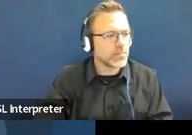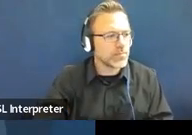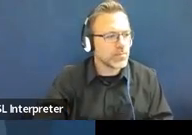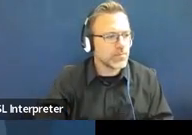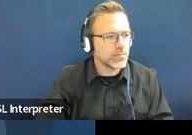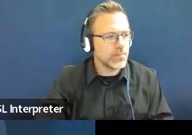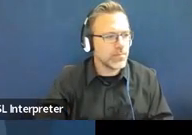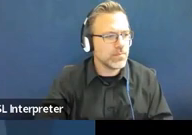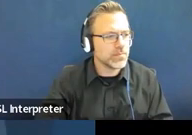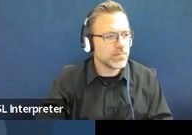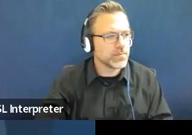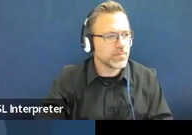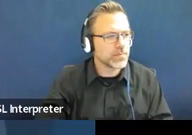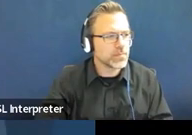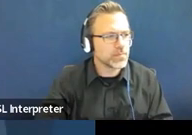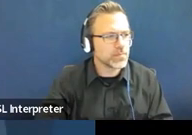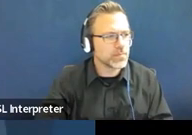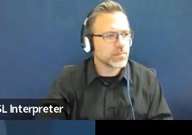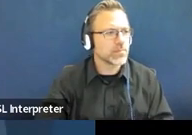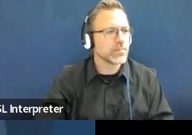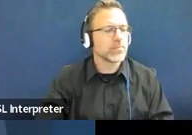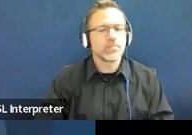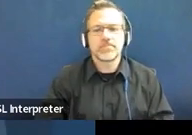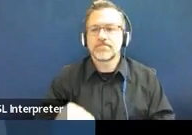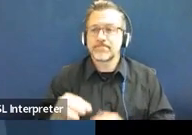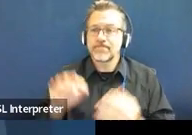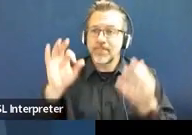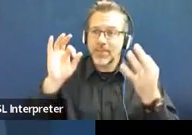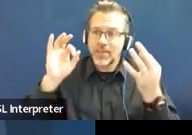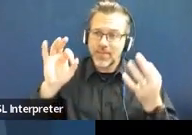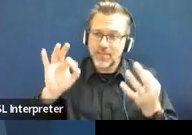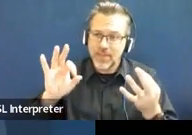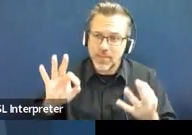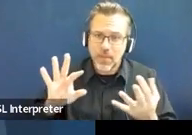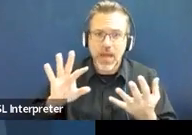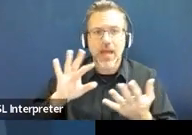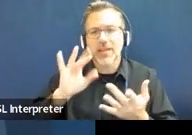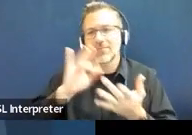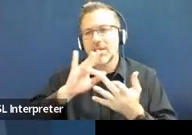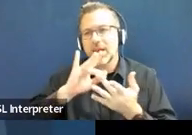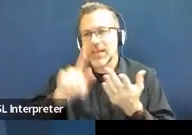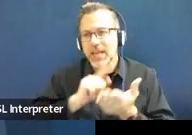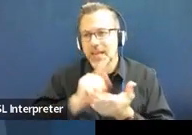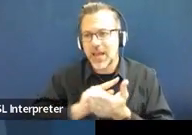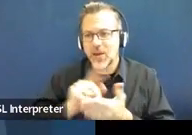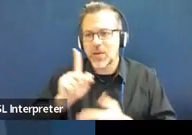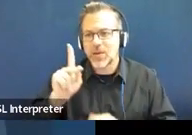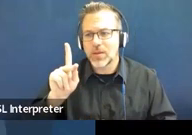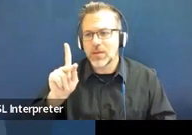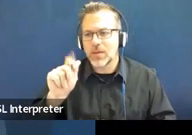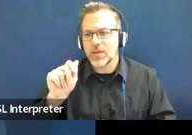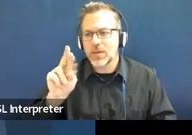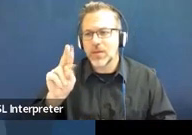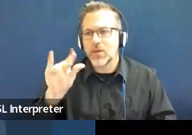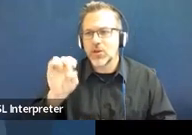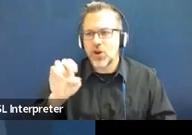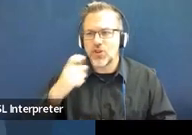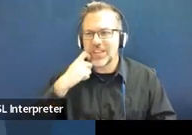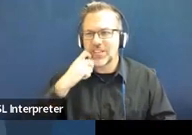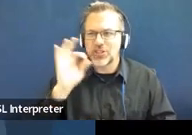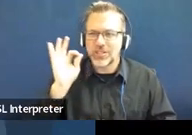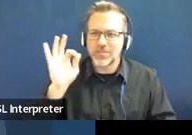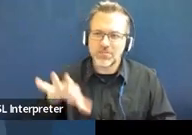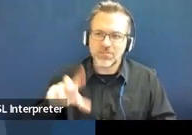This is our professional feedback and contact hour form. Carly just dropped the link in chat as well. So you can access